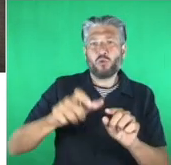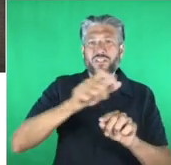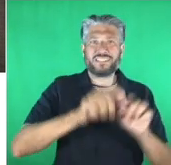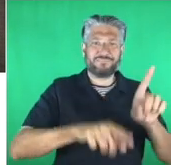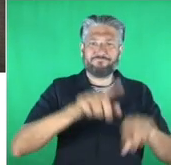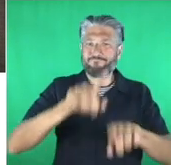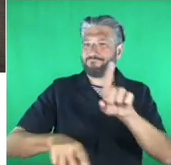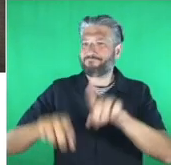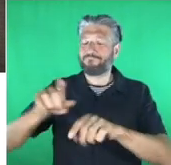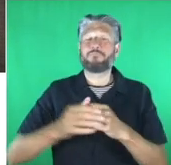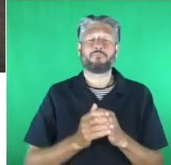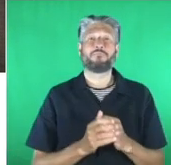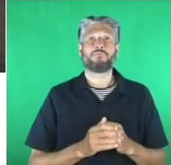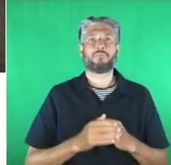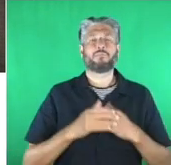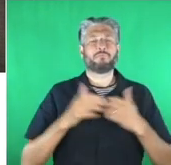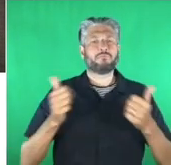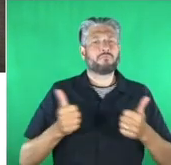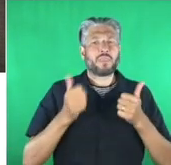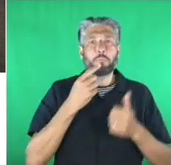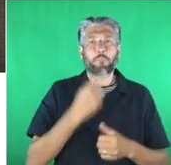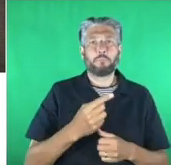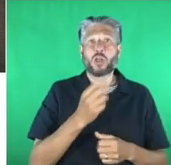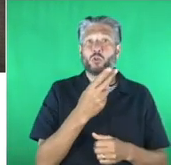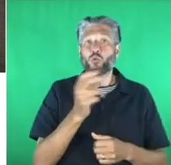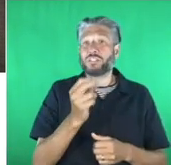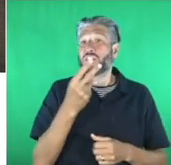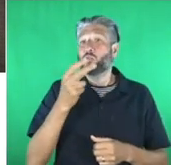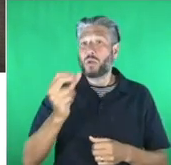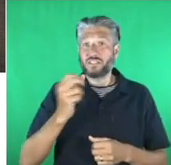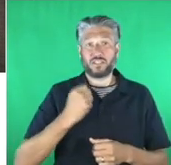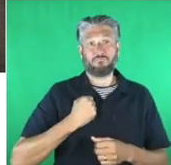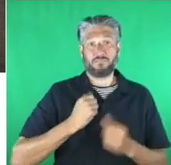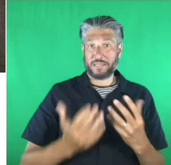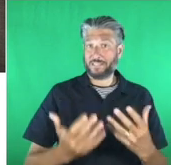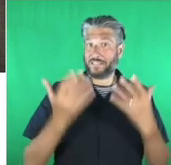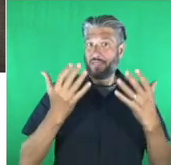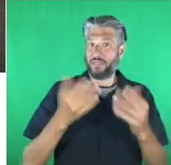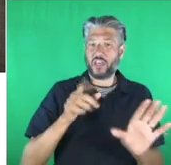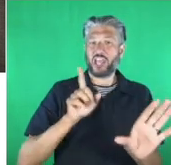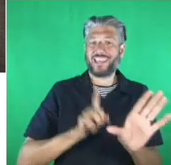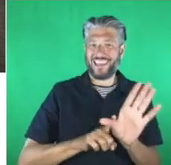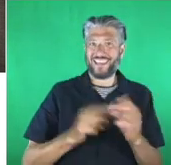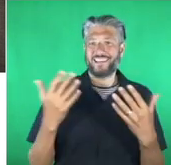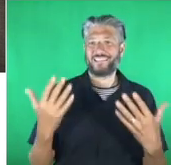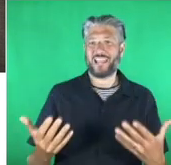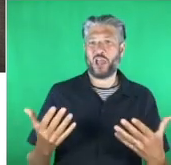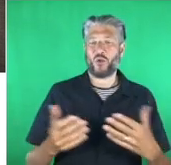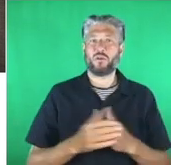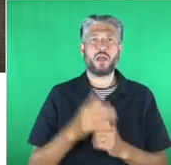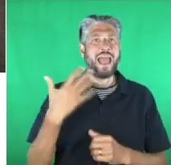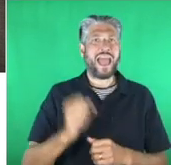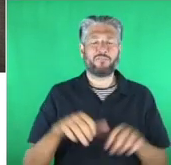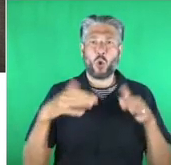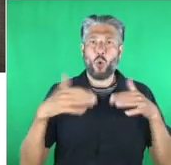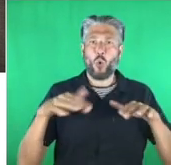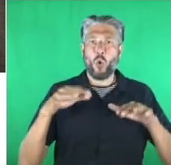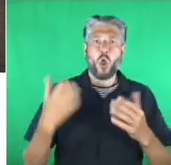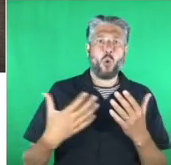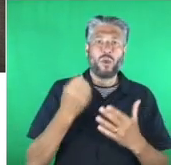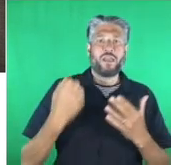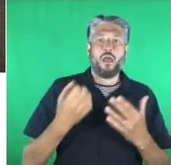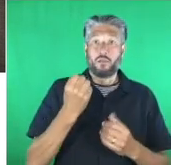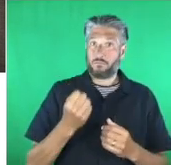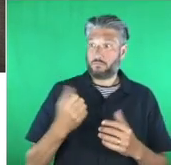marks the 10th anniversary of the tech for good awards and over the years we've seen some incredible winners we've got over 100 winners now we've got huge